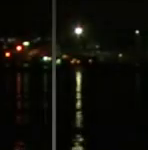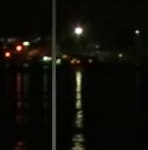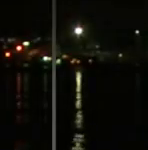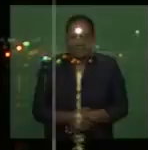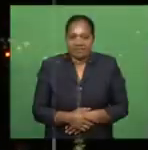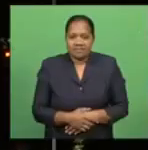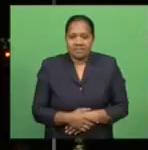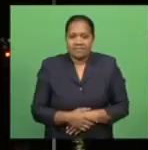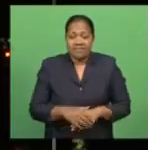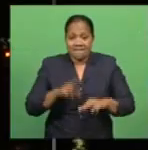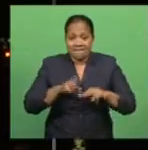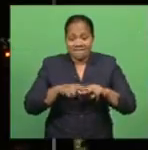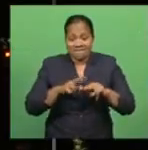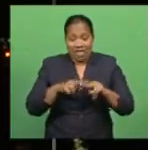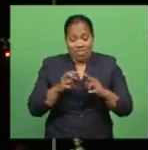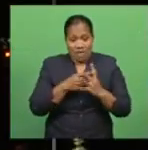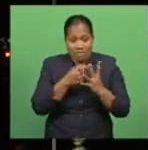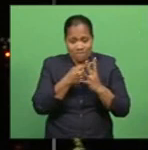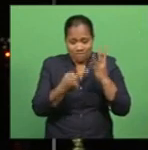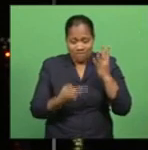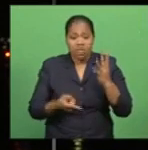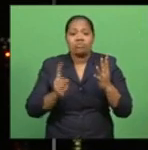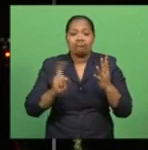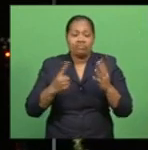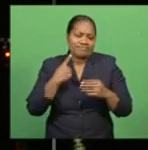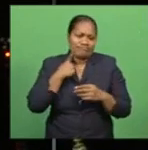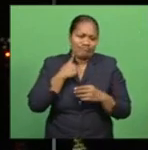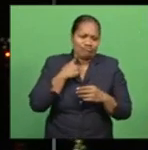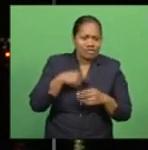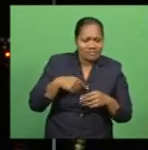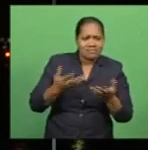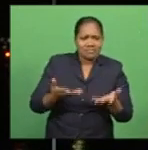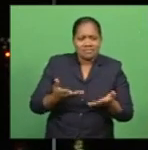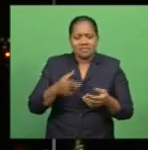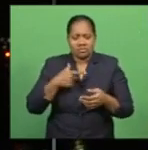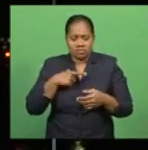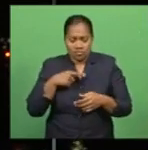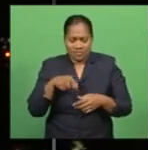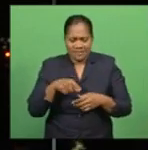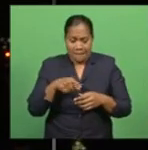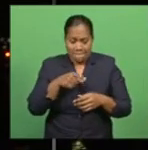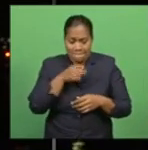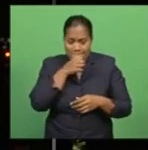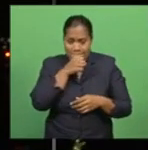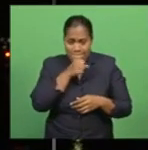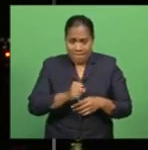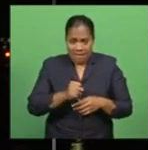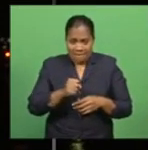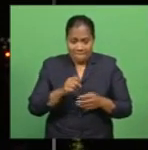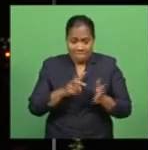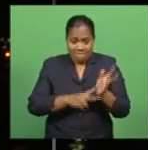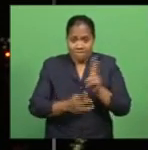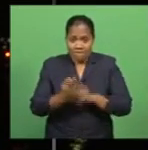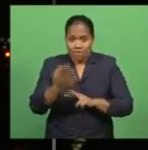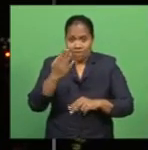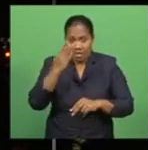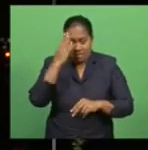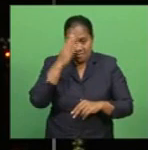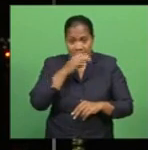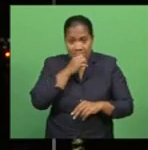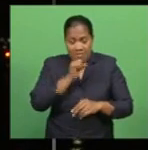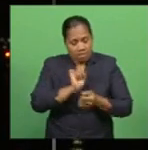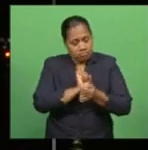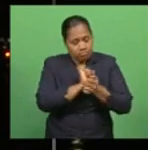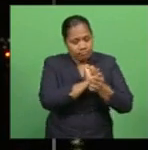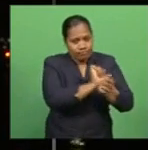A father of four charged with the alleged murder of Mbalayanganinga village headman Moritike Mainalulu has been remanded in